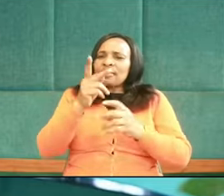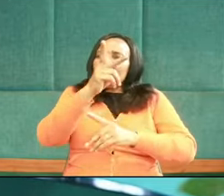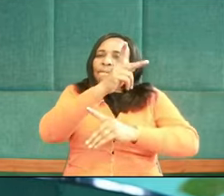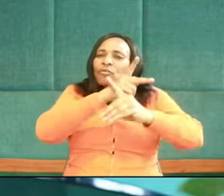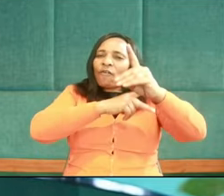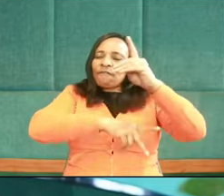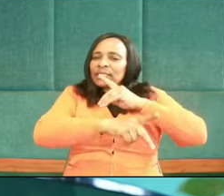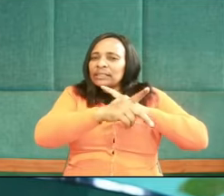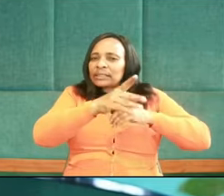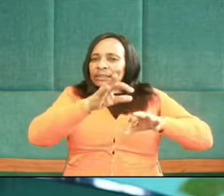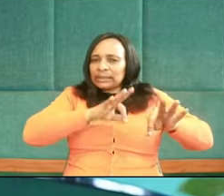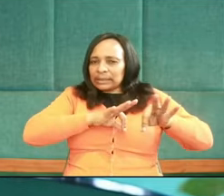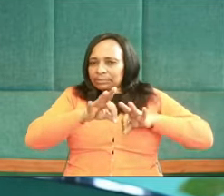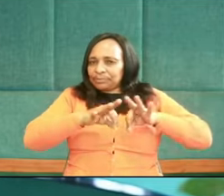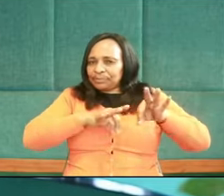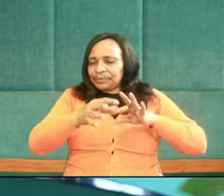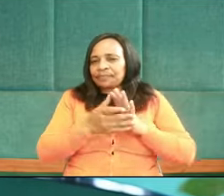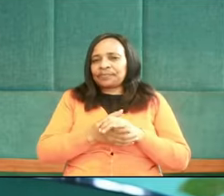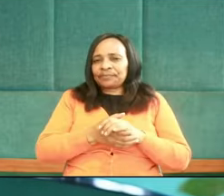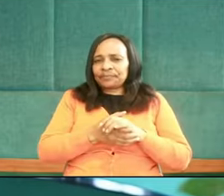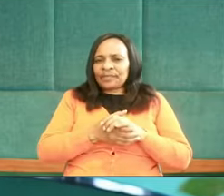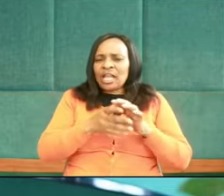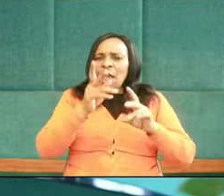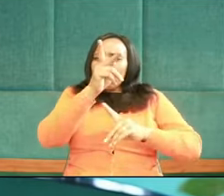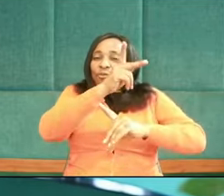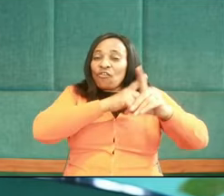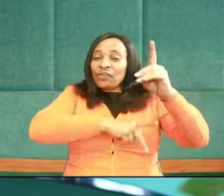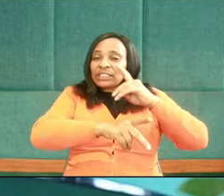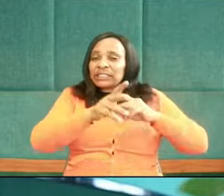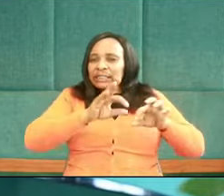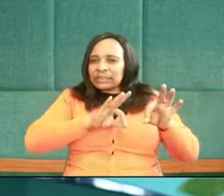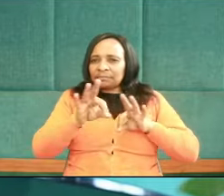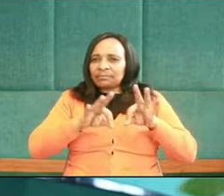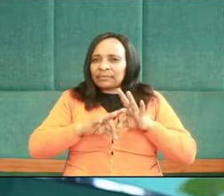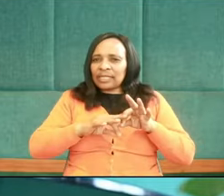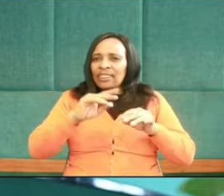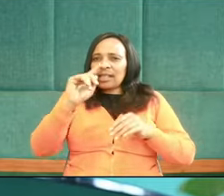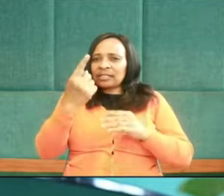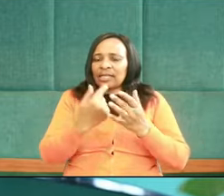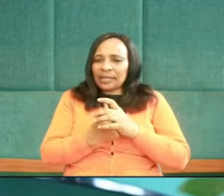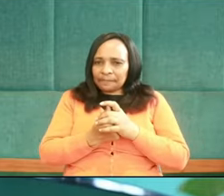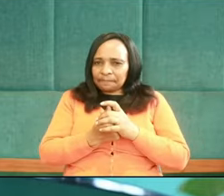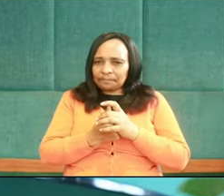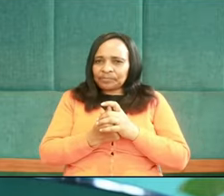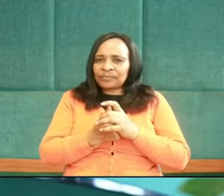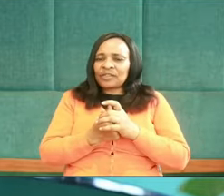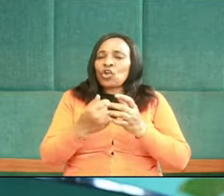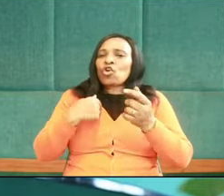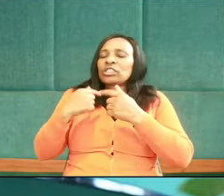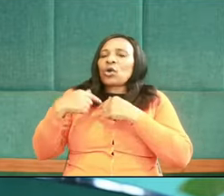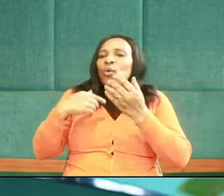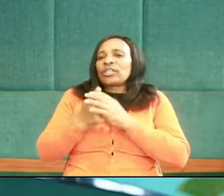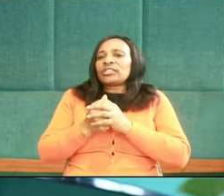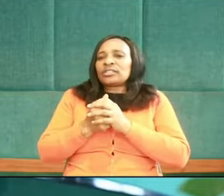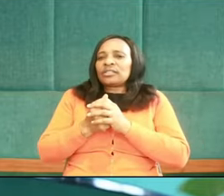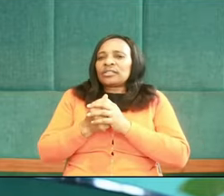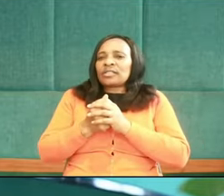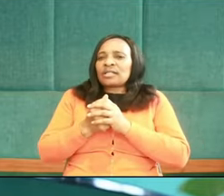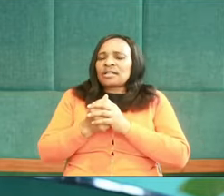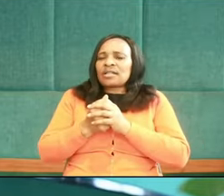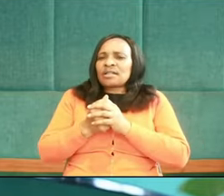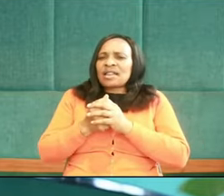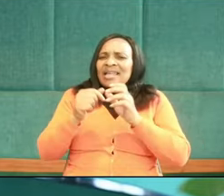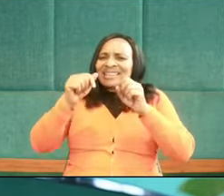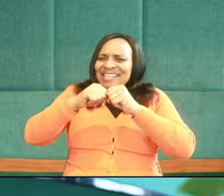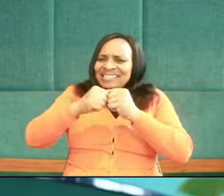prescriptions. Prophetic prescriptions. The second part of the text we will consider it has to do with